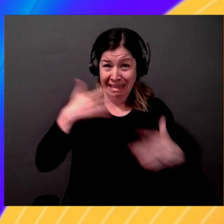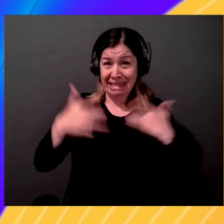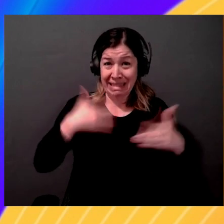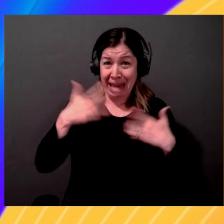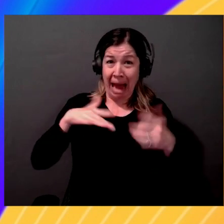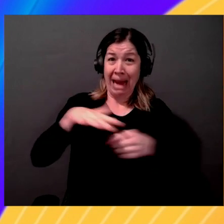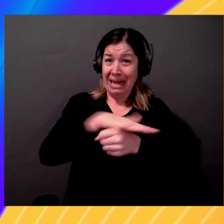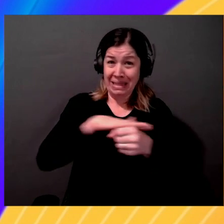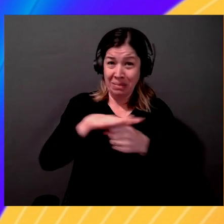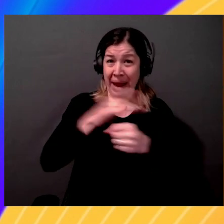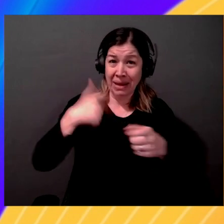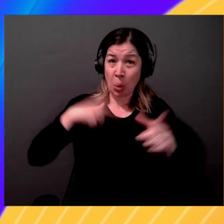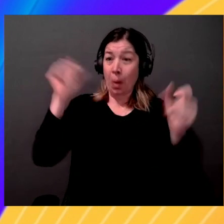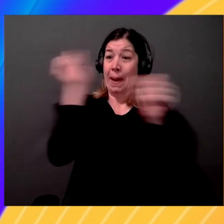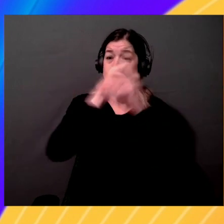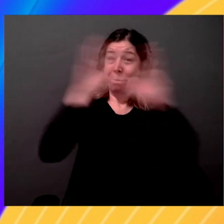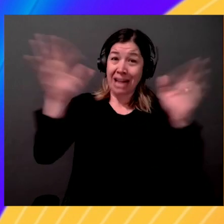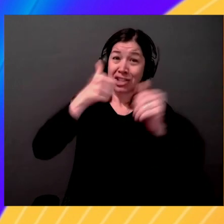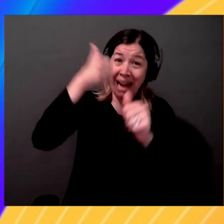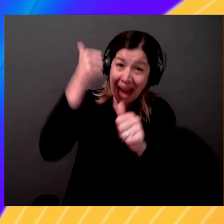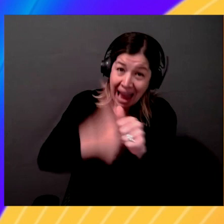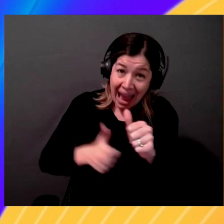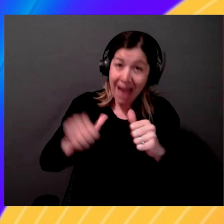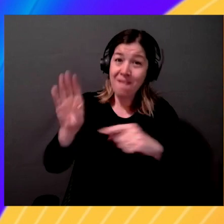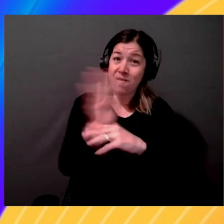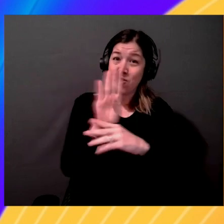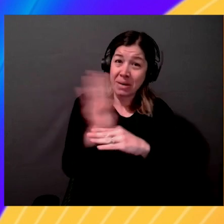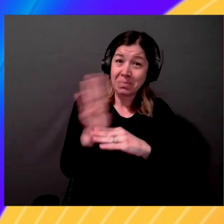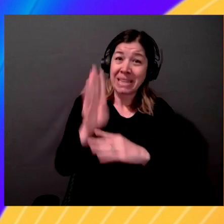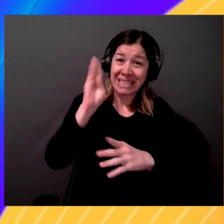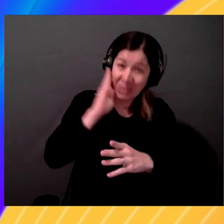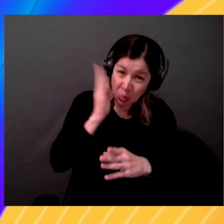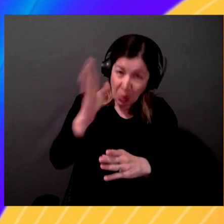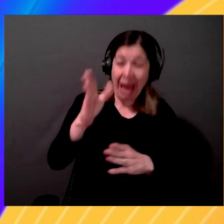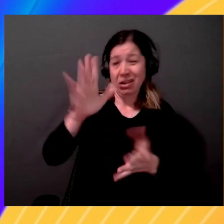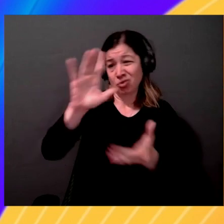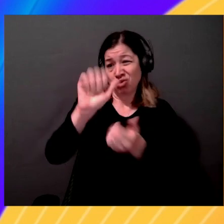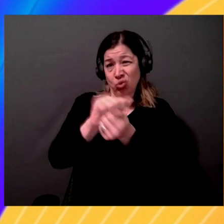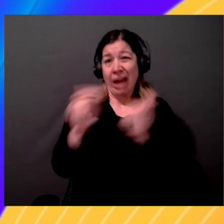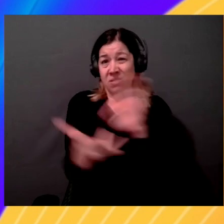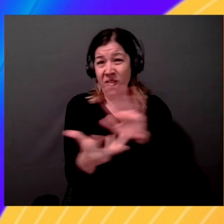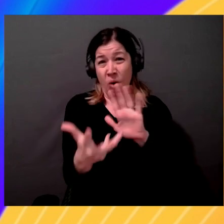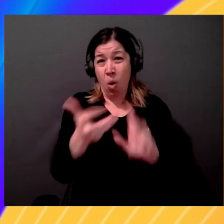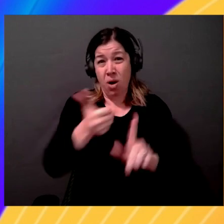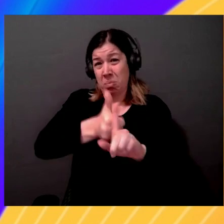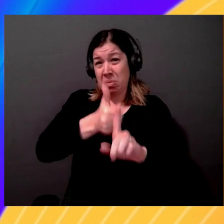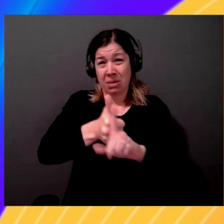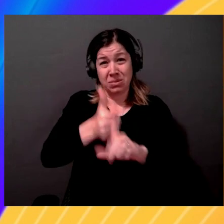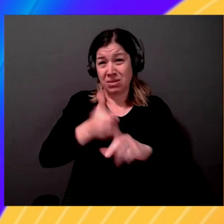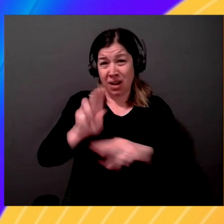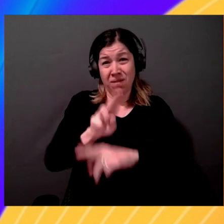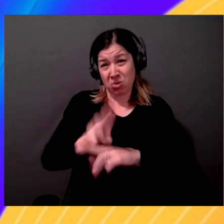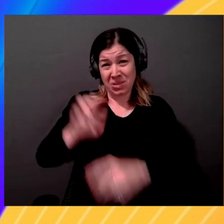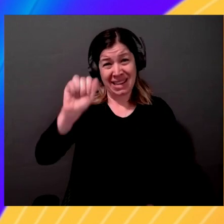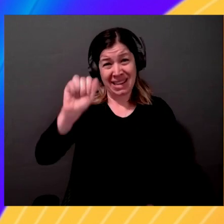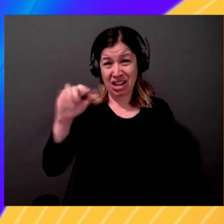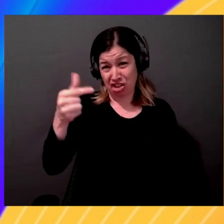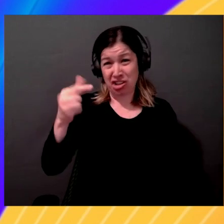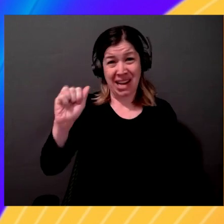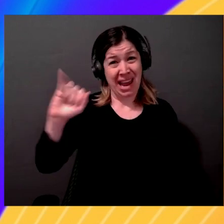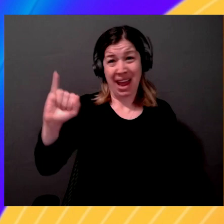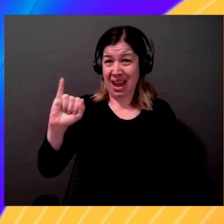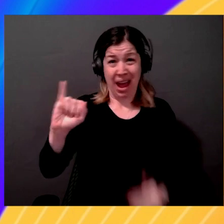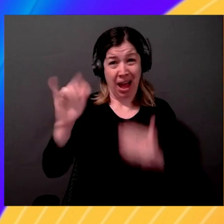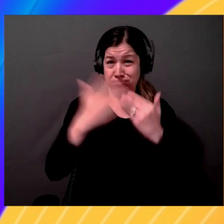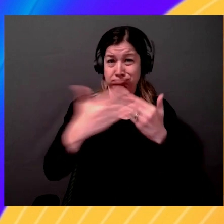going to transform and get transformed using generative AI going forward. And Bedrock is going to be the foundation for It's pretty powerful. Yeah. I